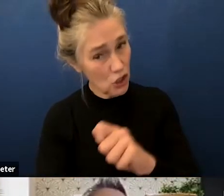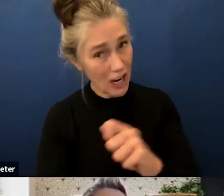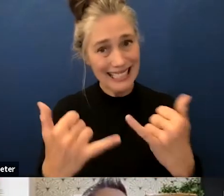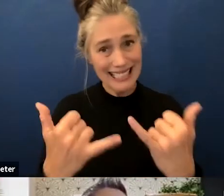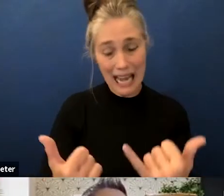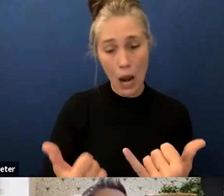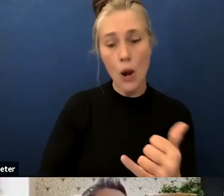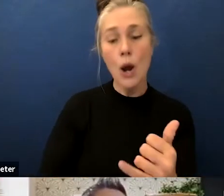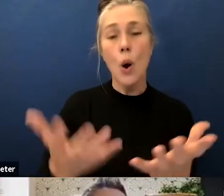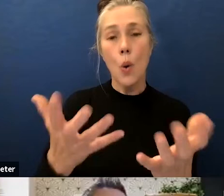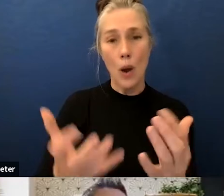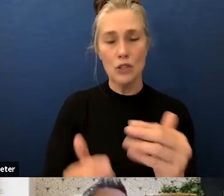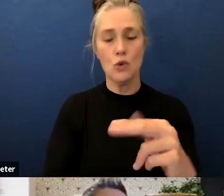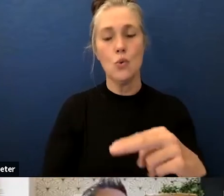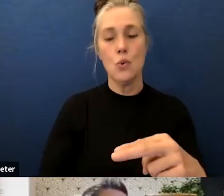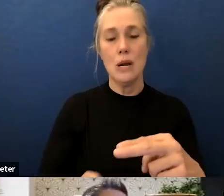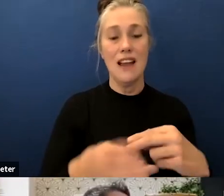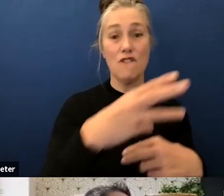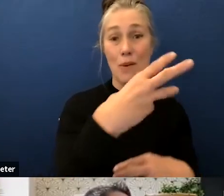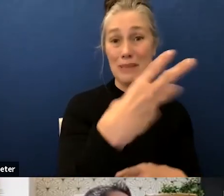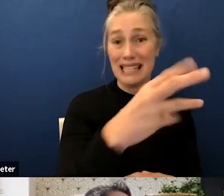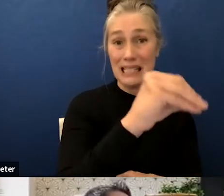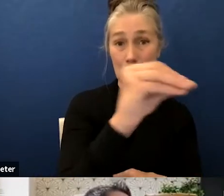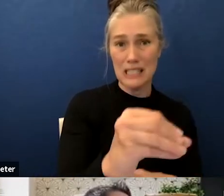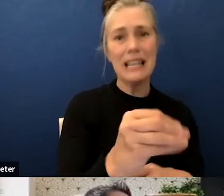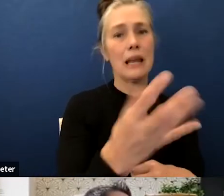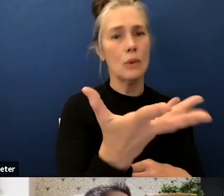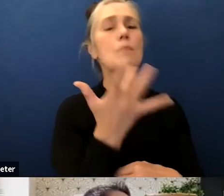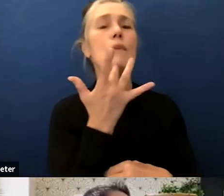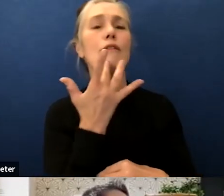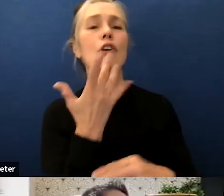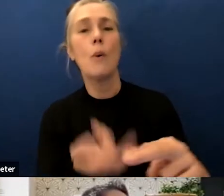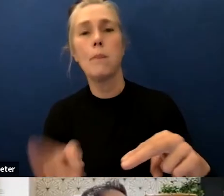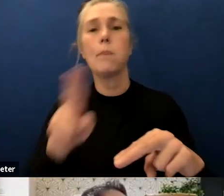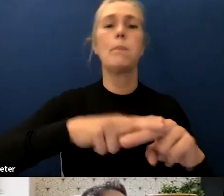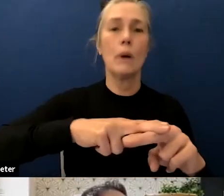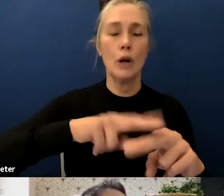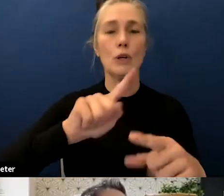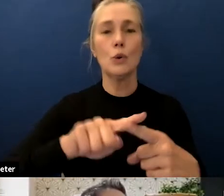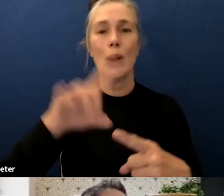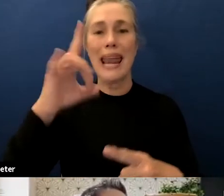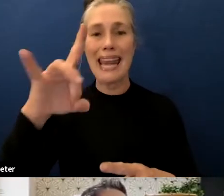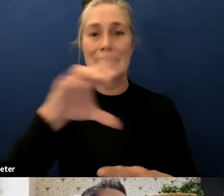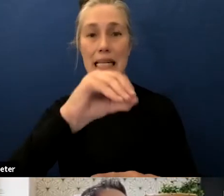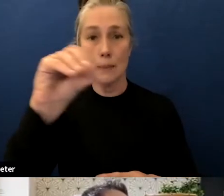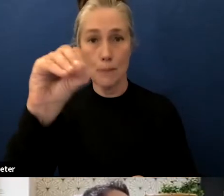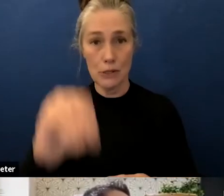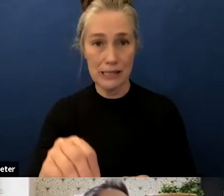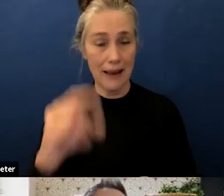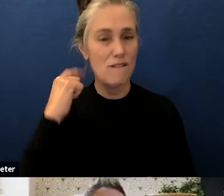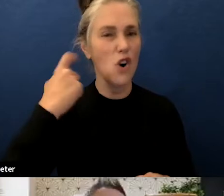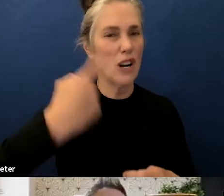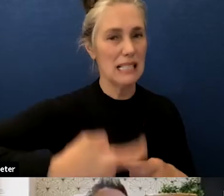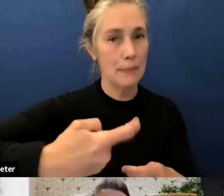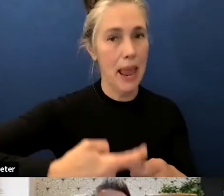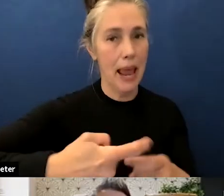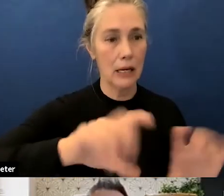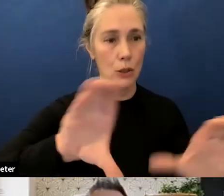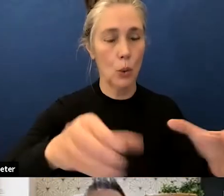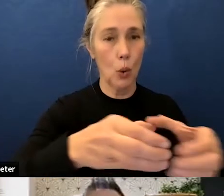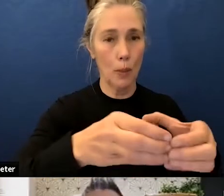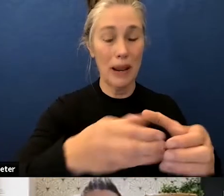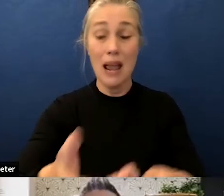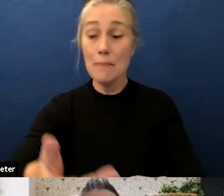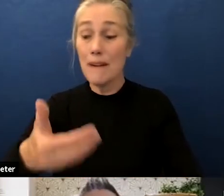we can bump that up from 16 to almost 18 percent uh it should be noted to you on that previous one uh there's only